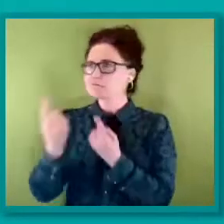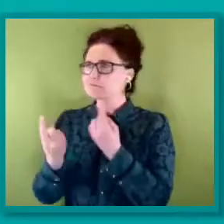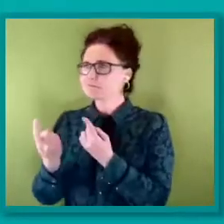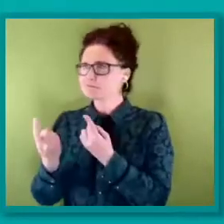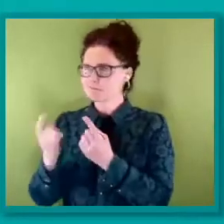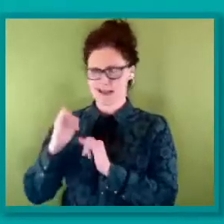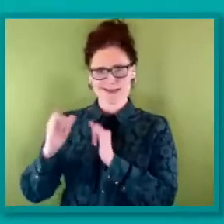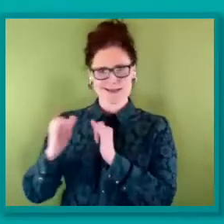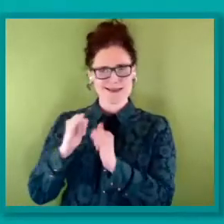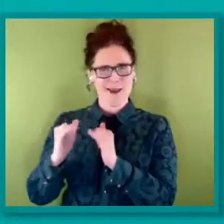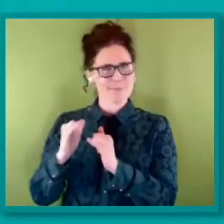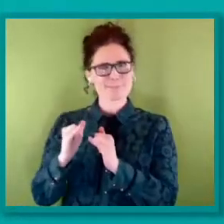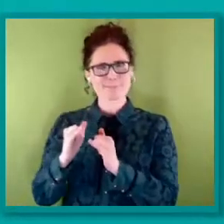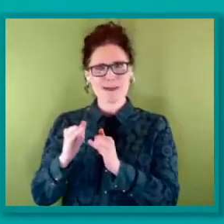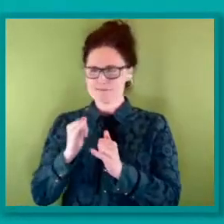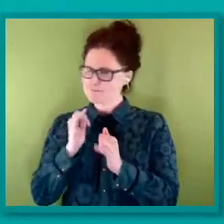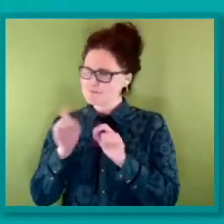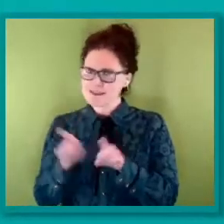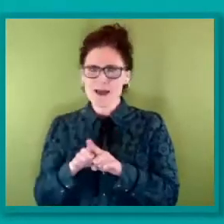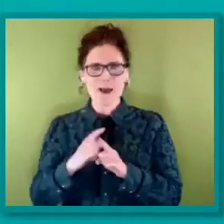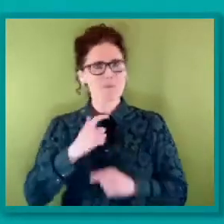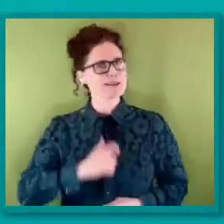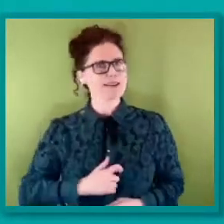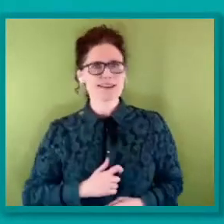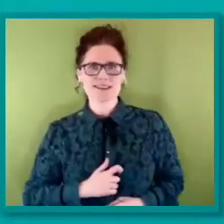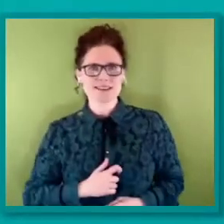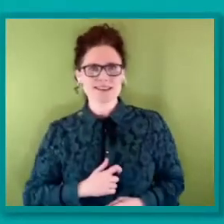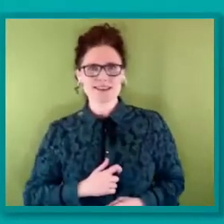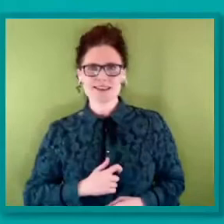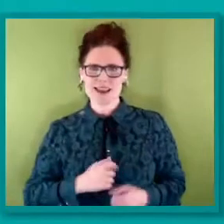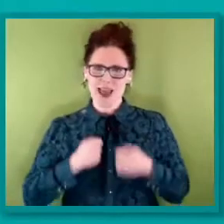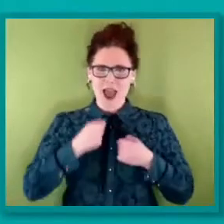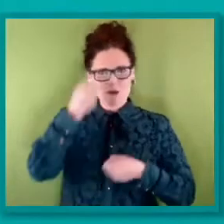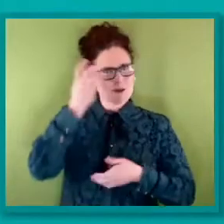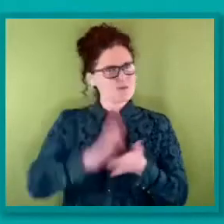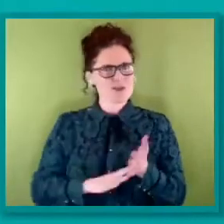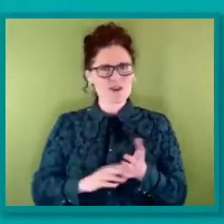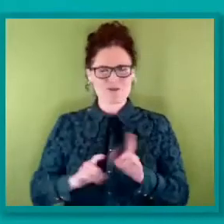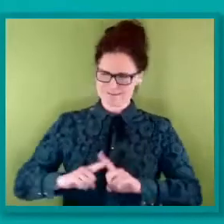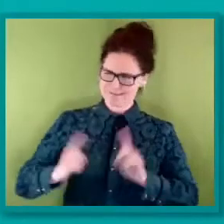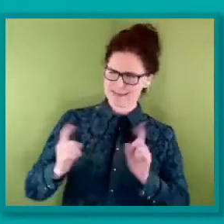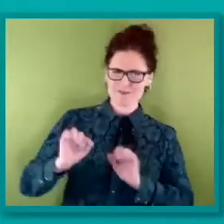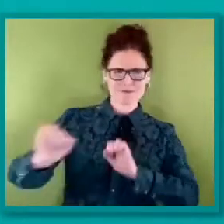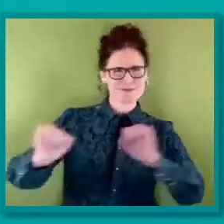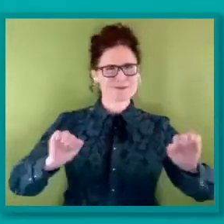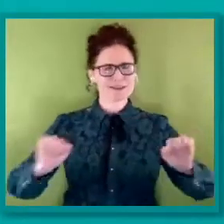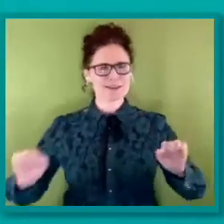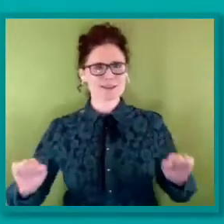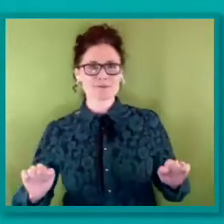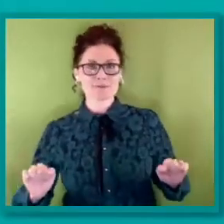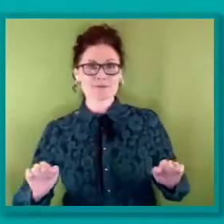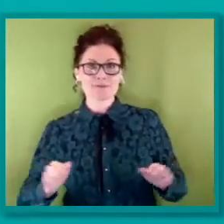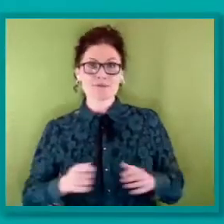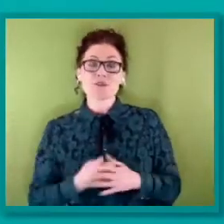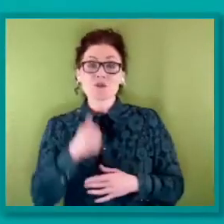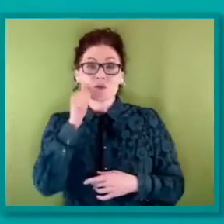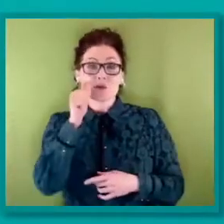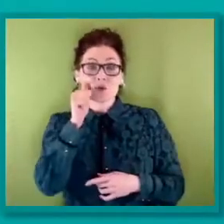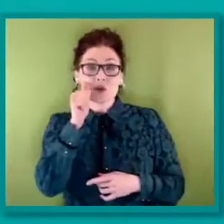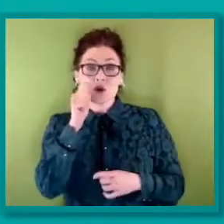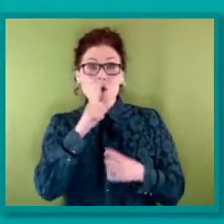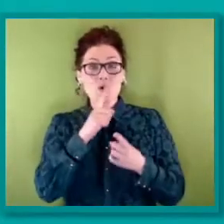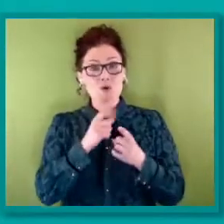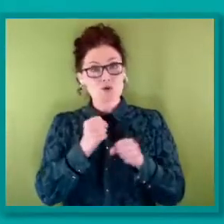don't share our all experiences. We know that those inclusive workplaces really drive down institutional and individual prejudice